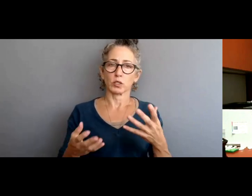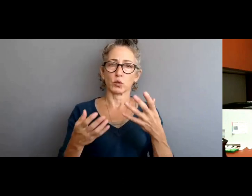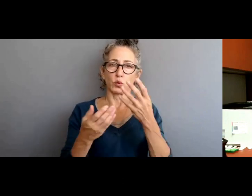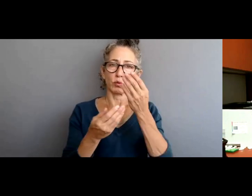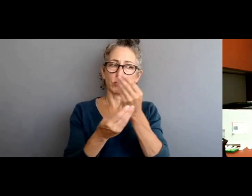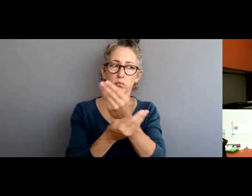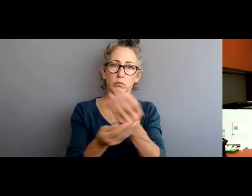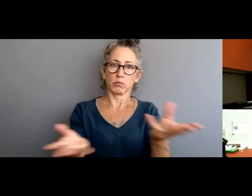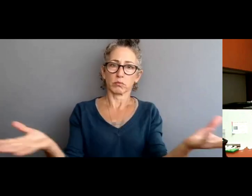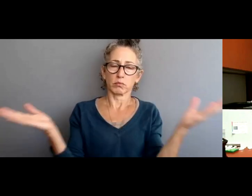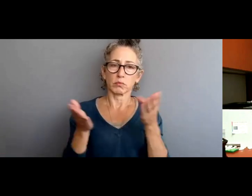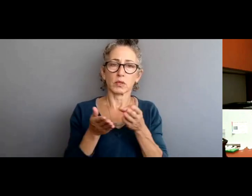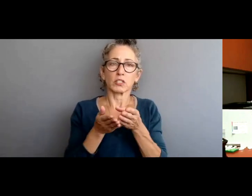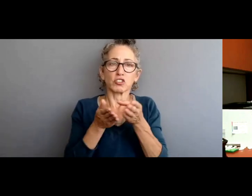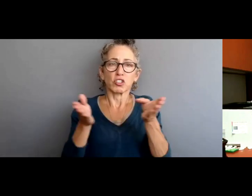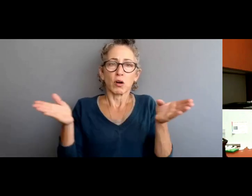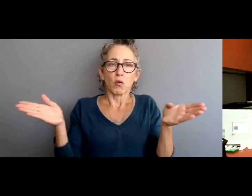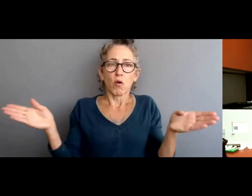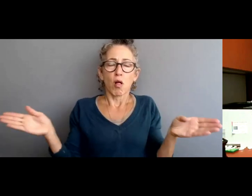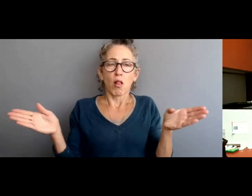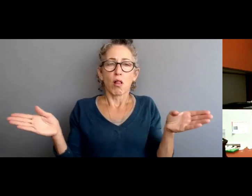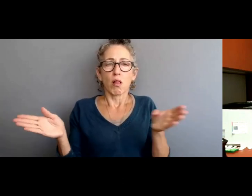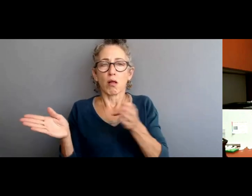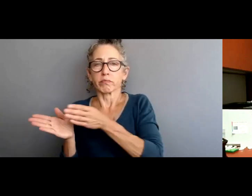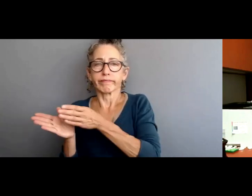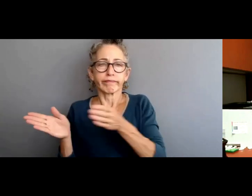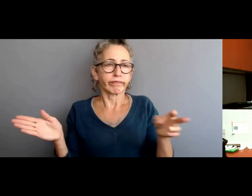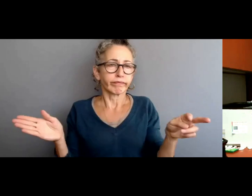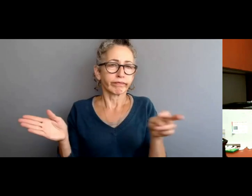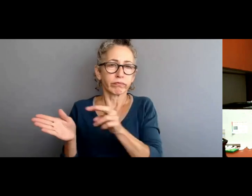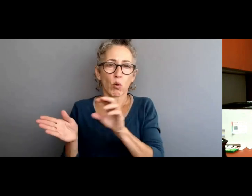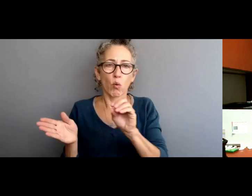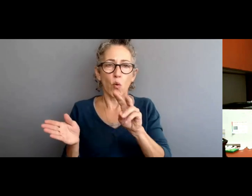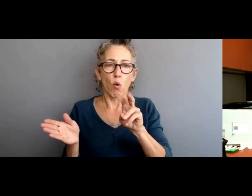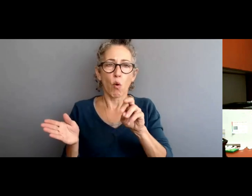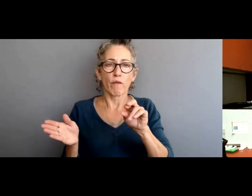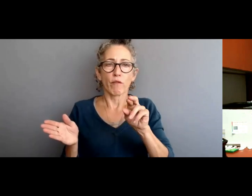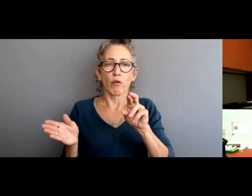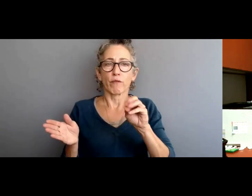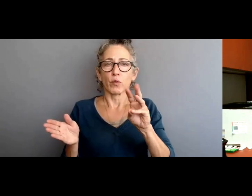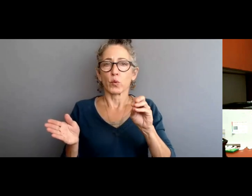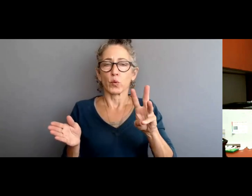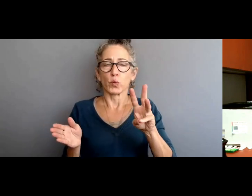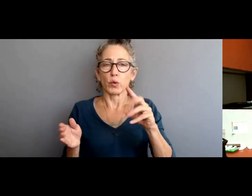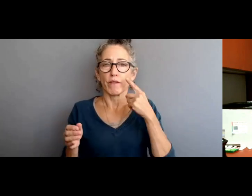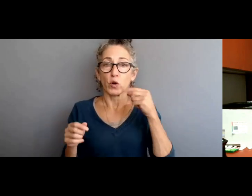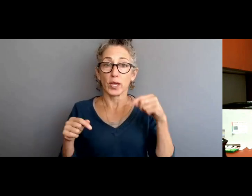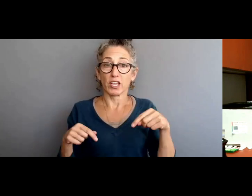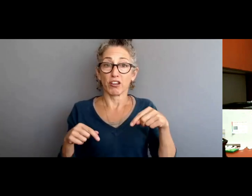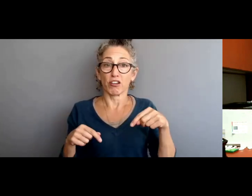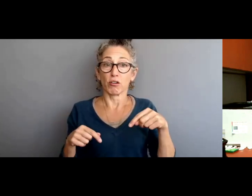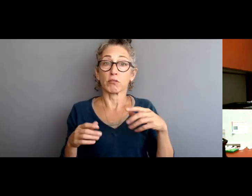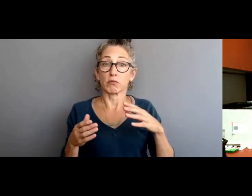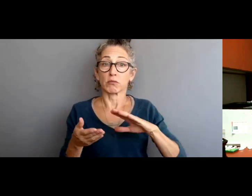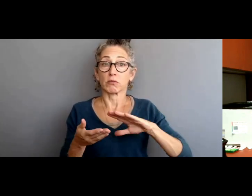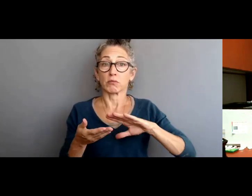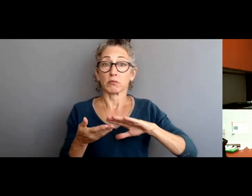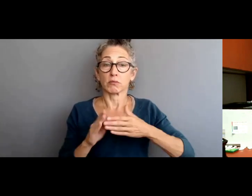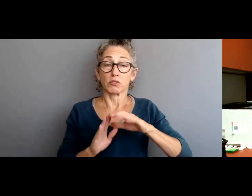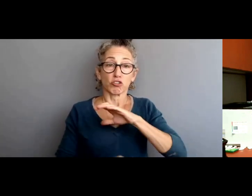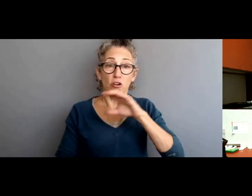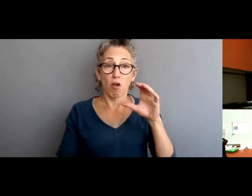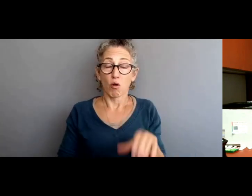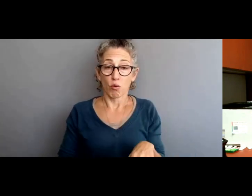accountability structures here within the city of Chicago to briefly go over the